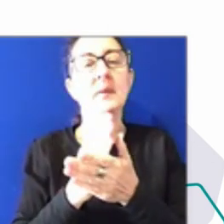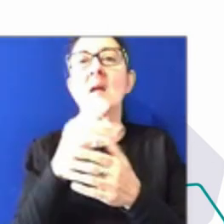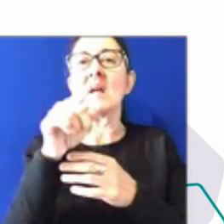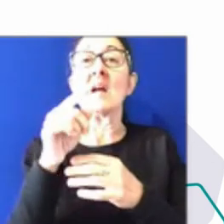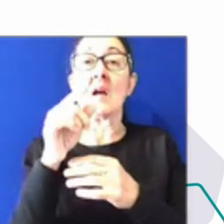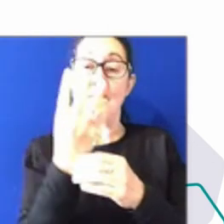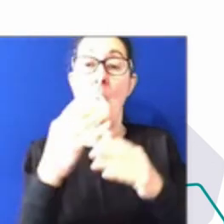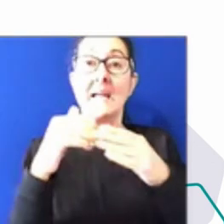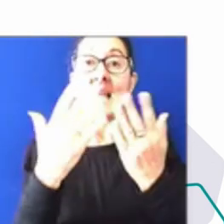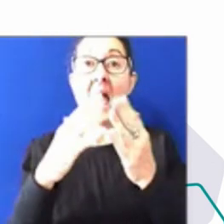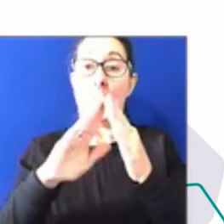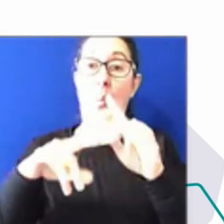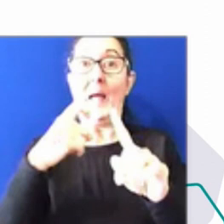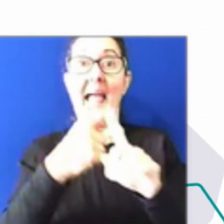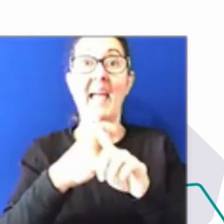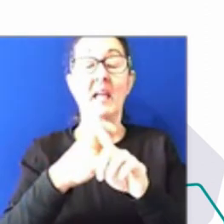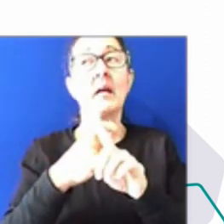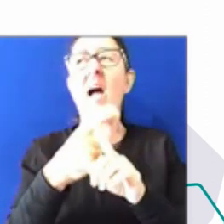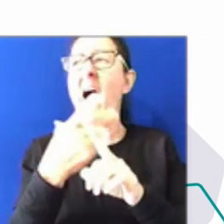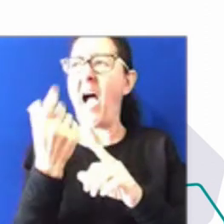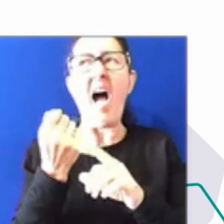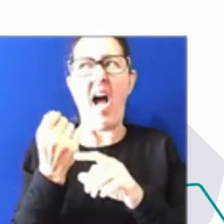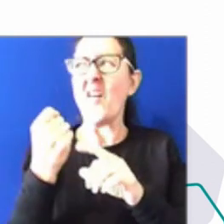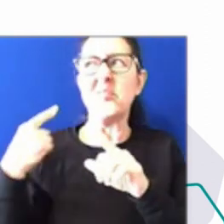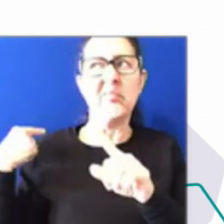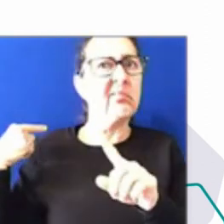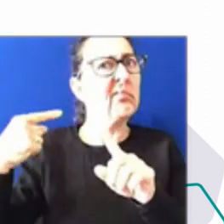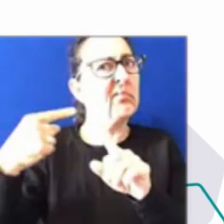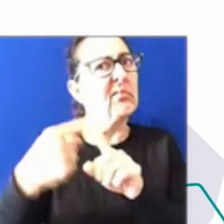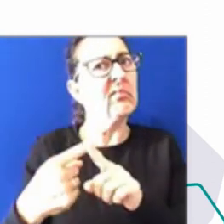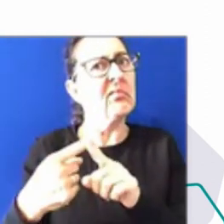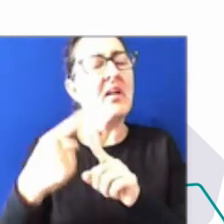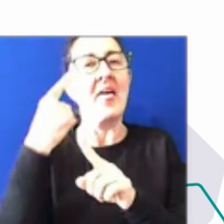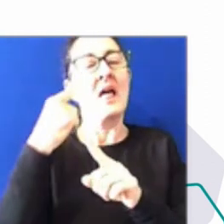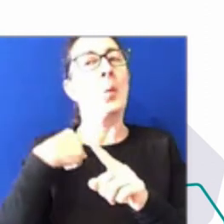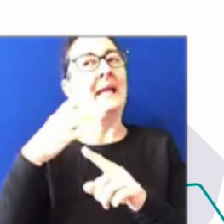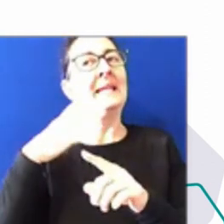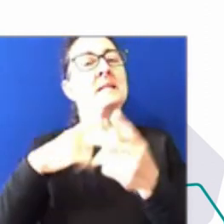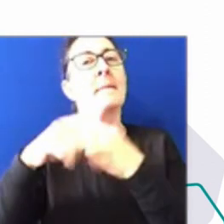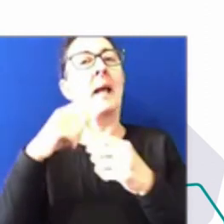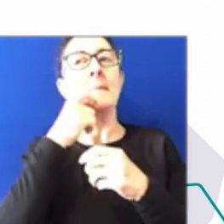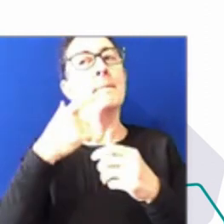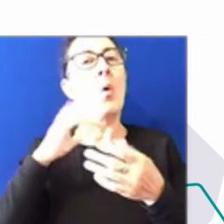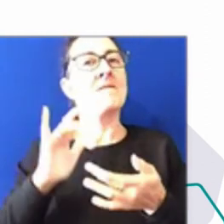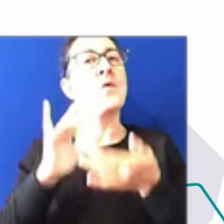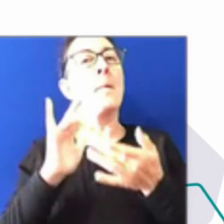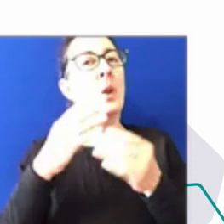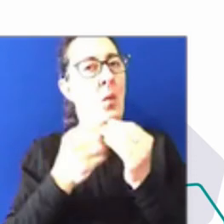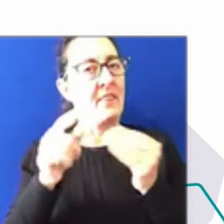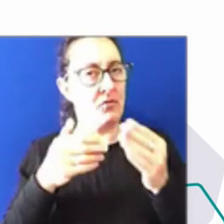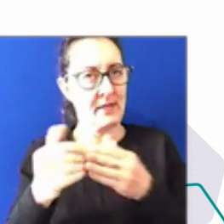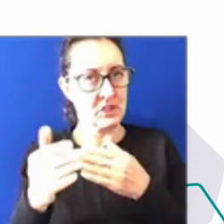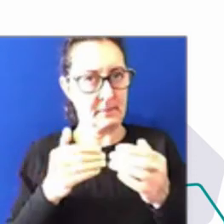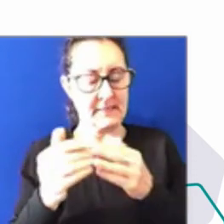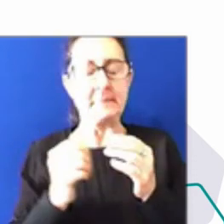around for some time. It's just I guess this is taking it to the next step of more formalising that. In line with that, is there a